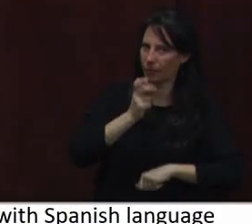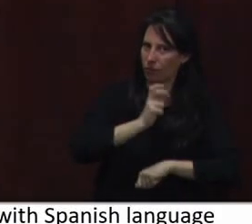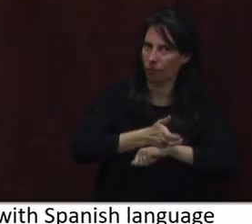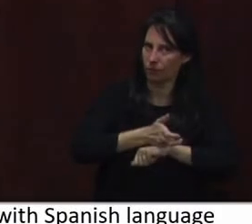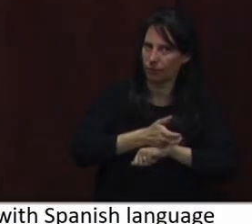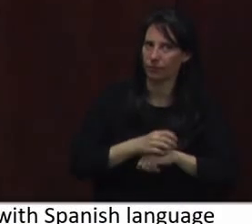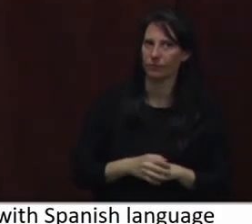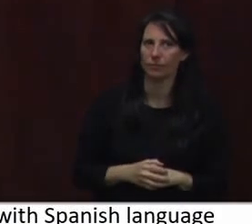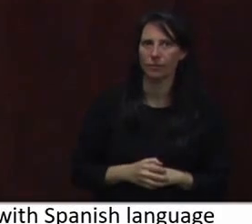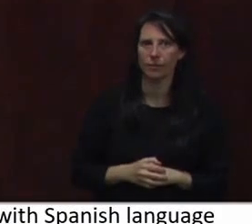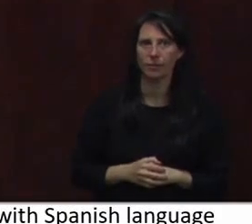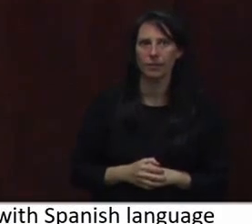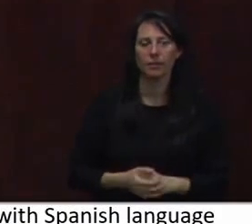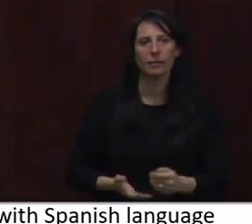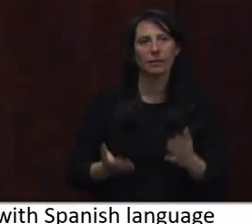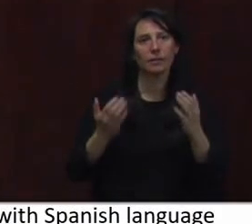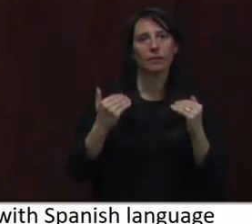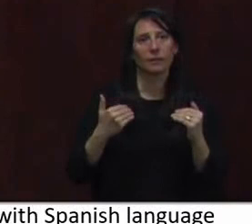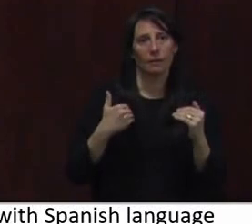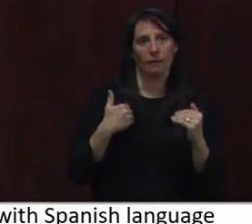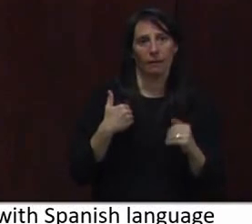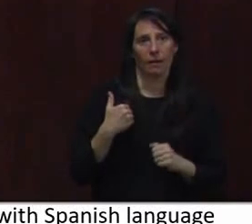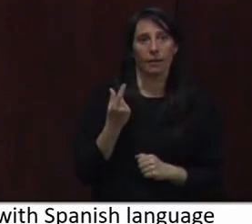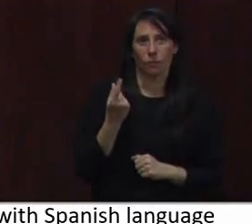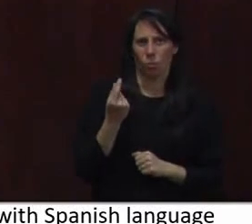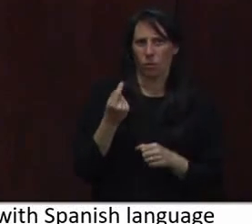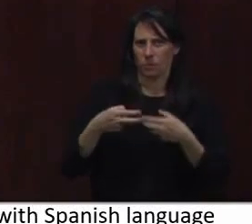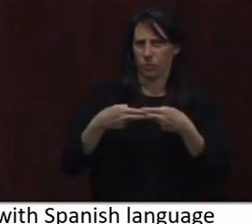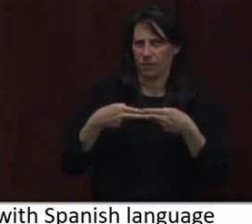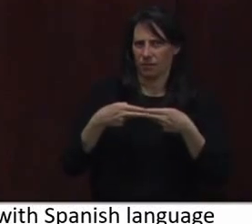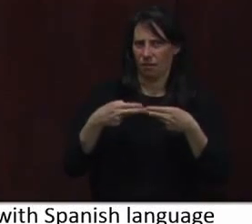And I did have another slide I want to speak to quickly.